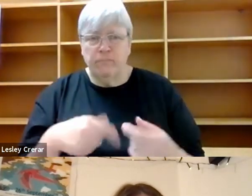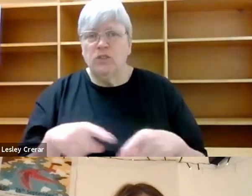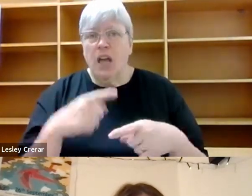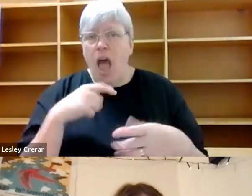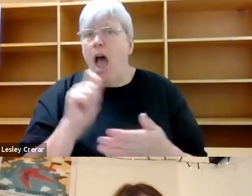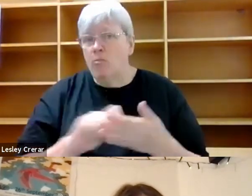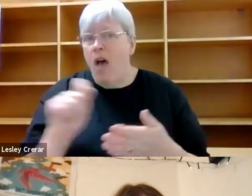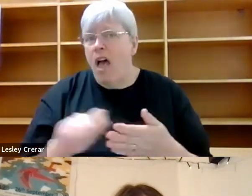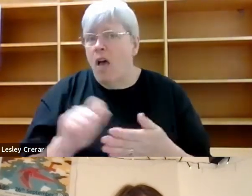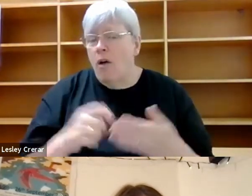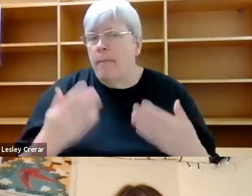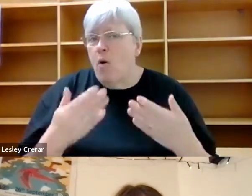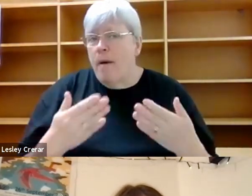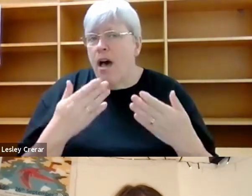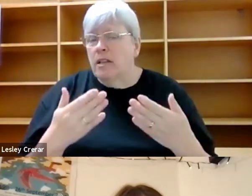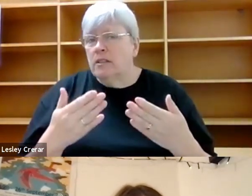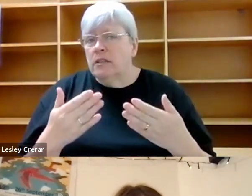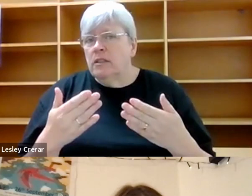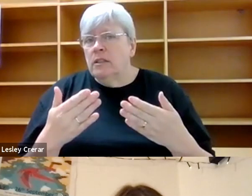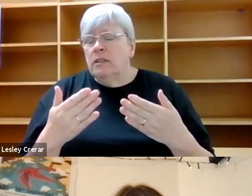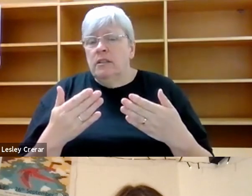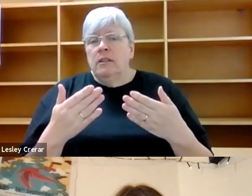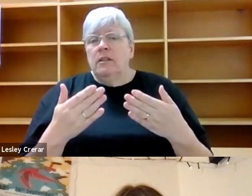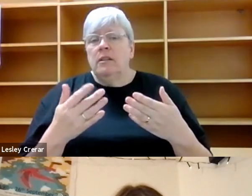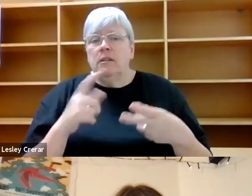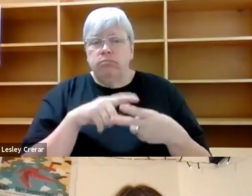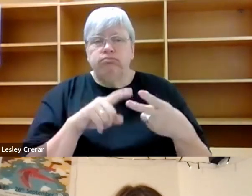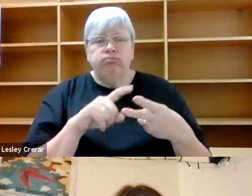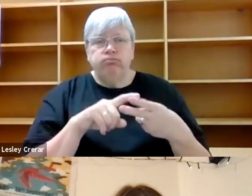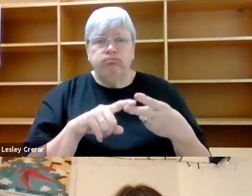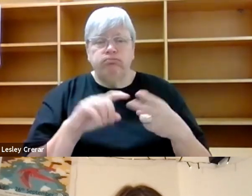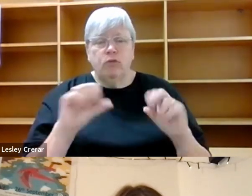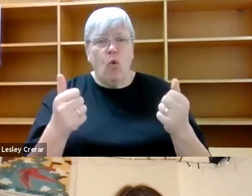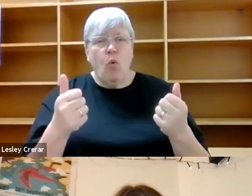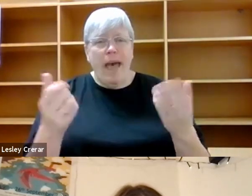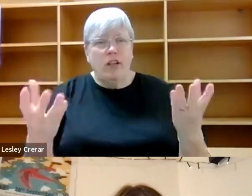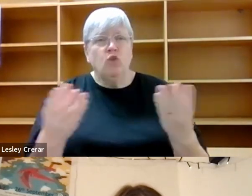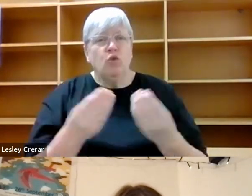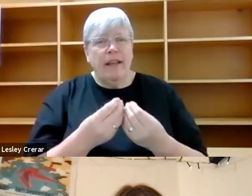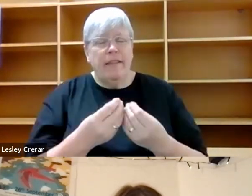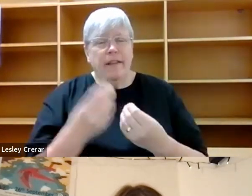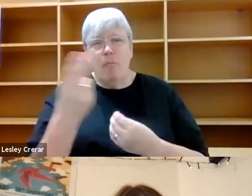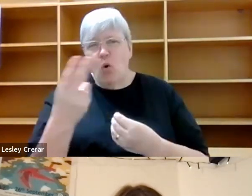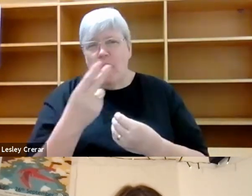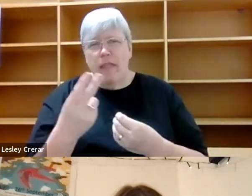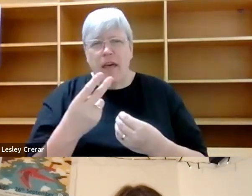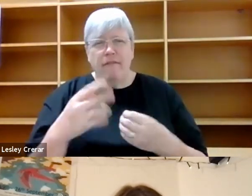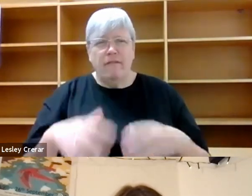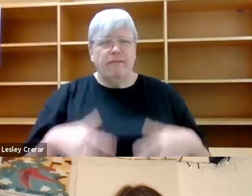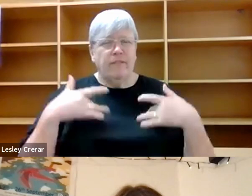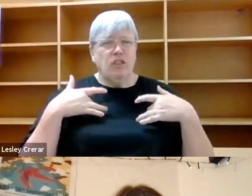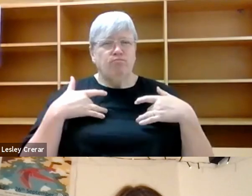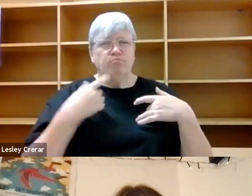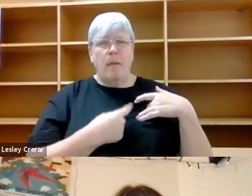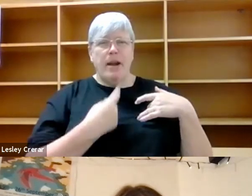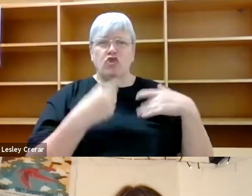And so those two things go very well together because they both have a sense of personal responsibility and stewardship for the